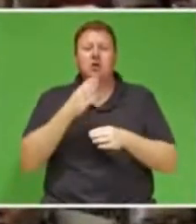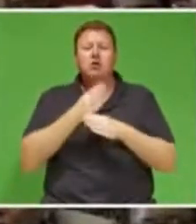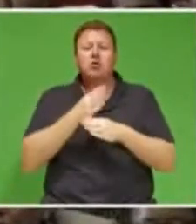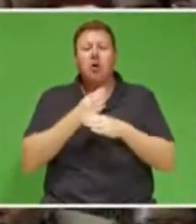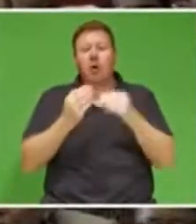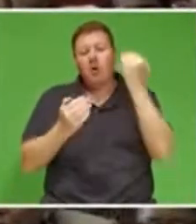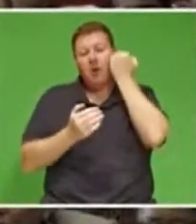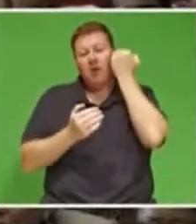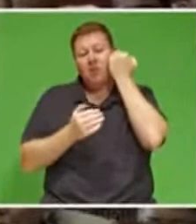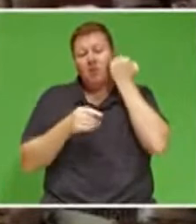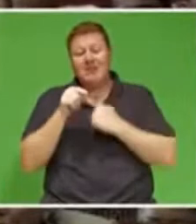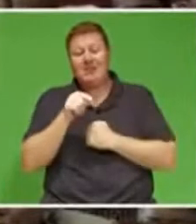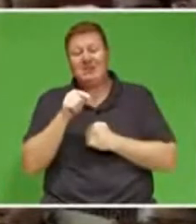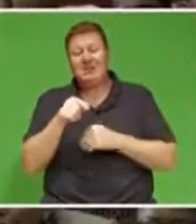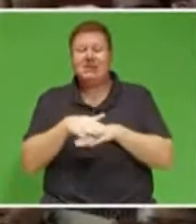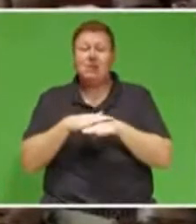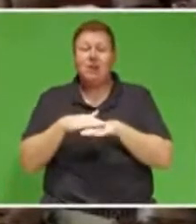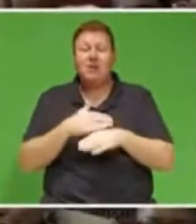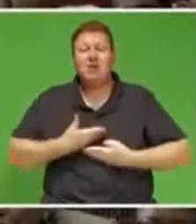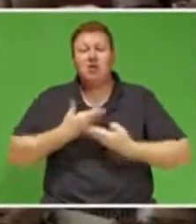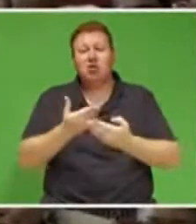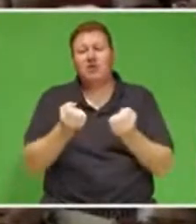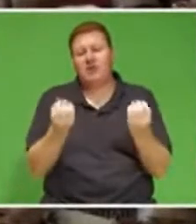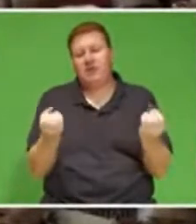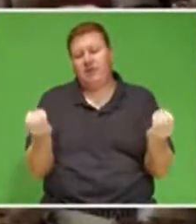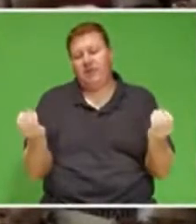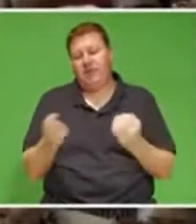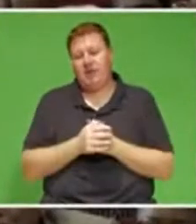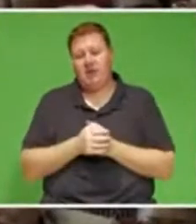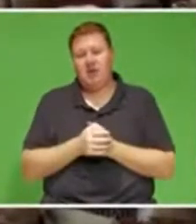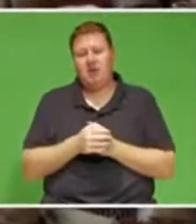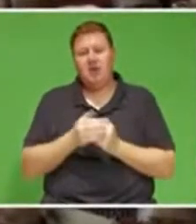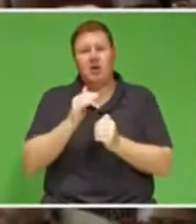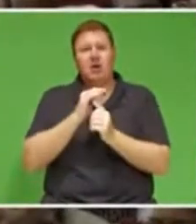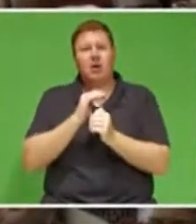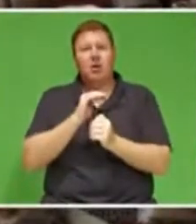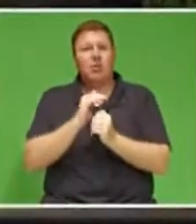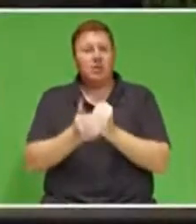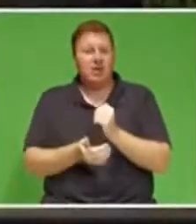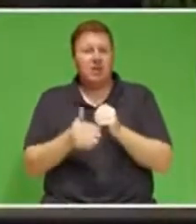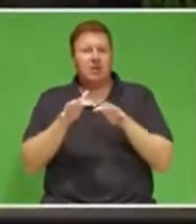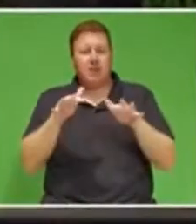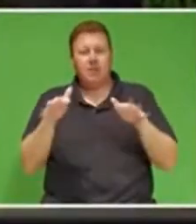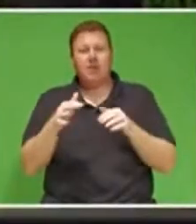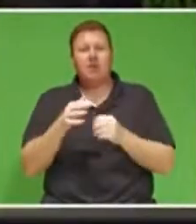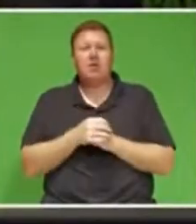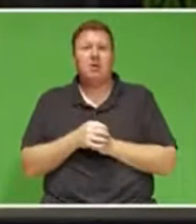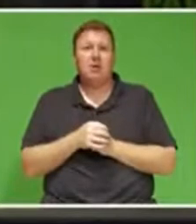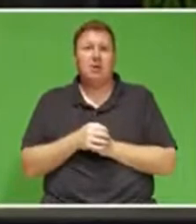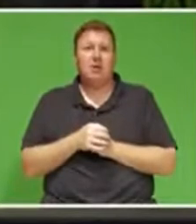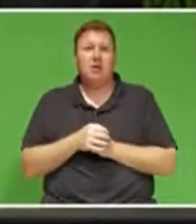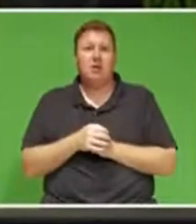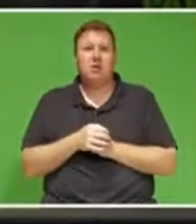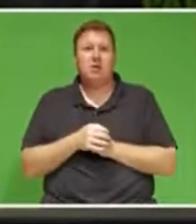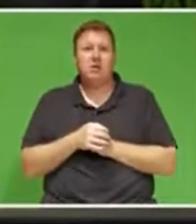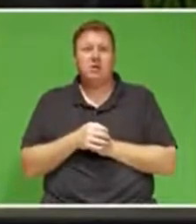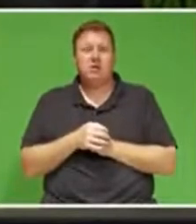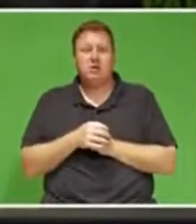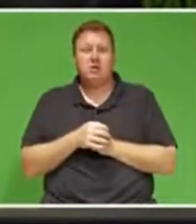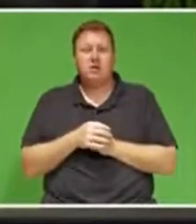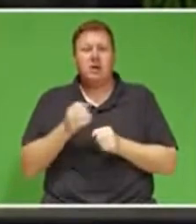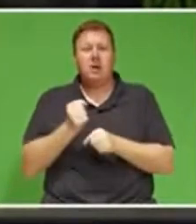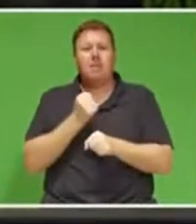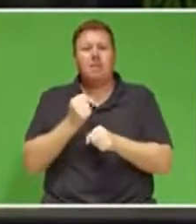to deliver basic services, to protect its citizens from harm, to create the